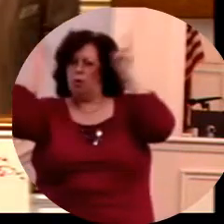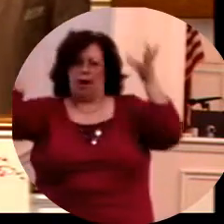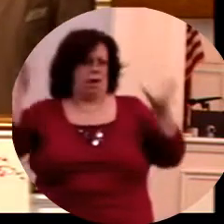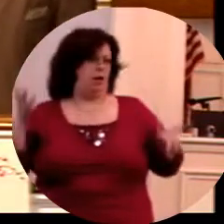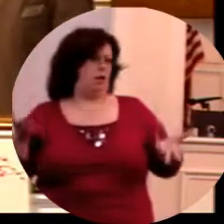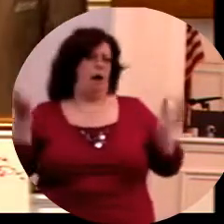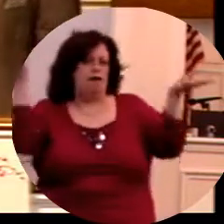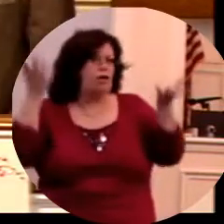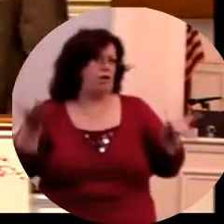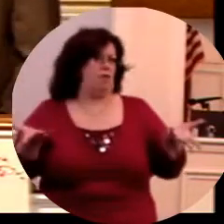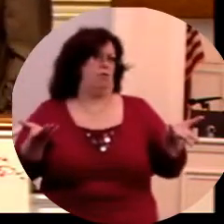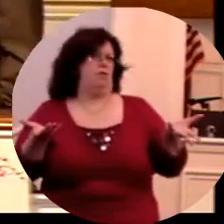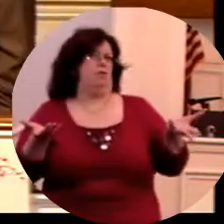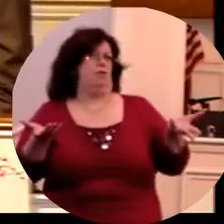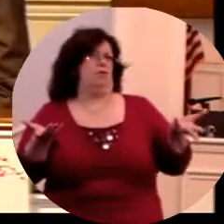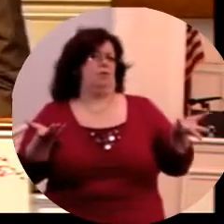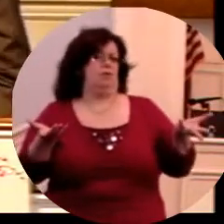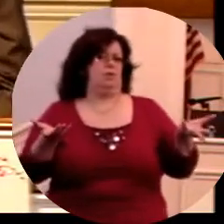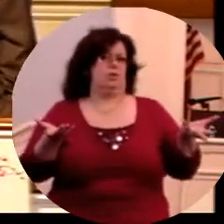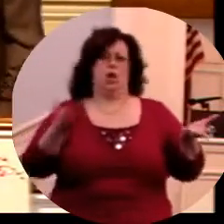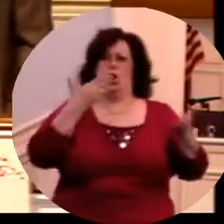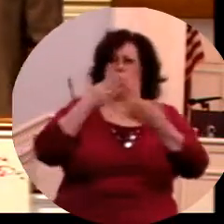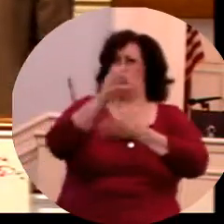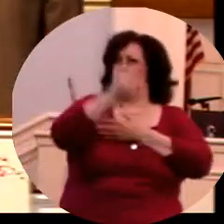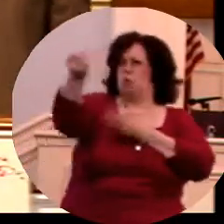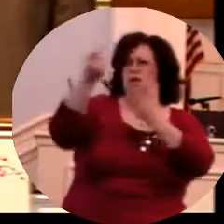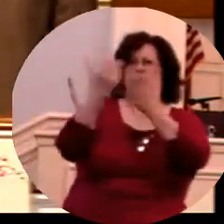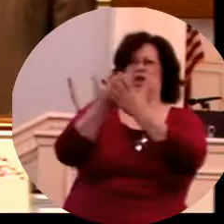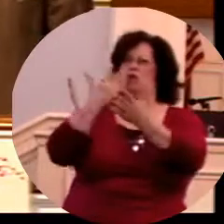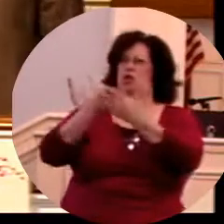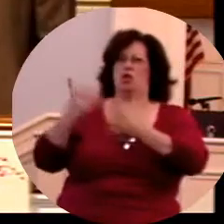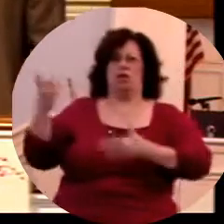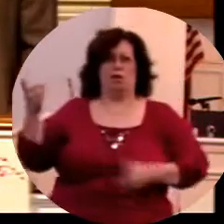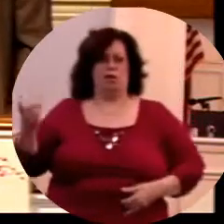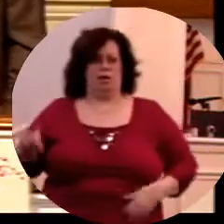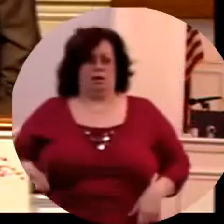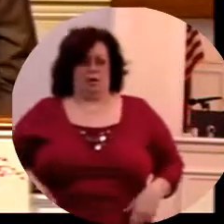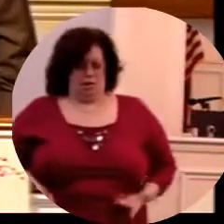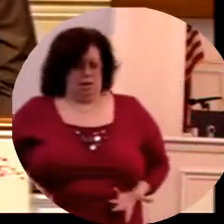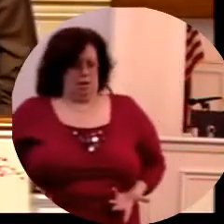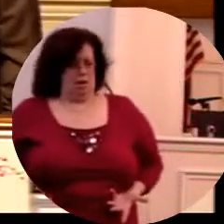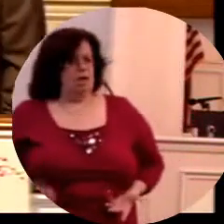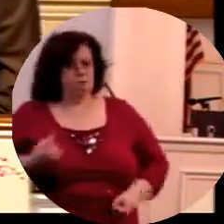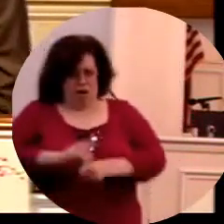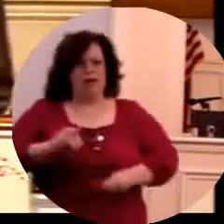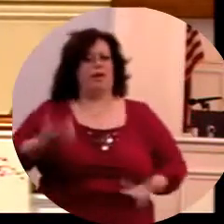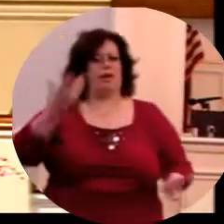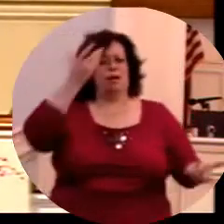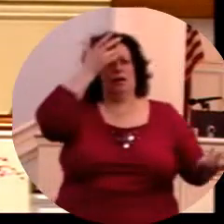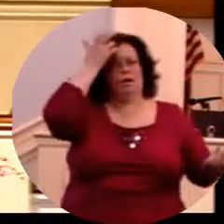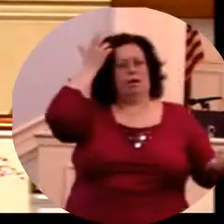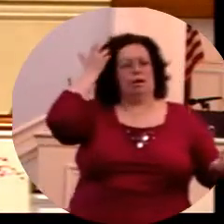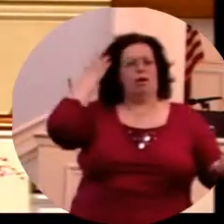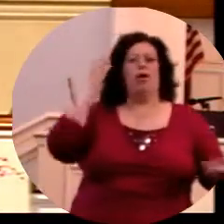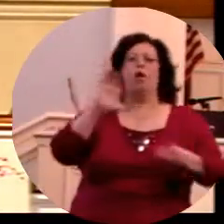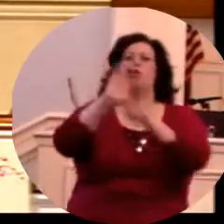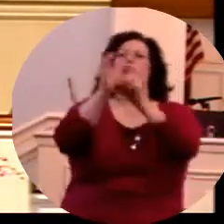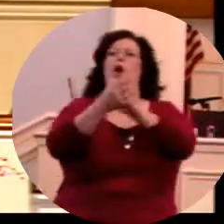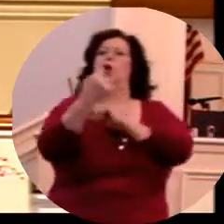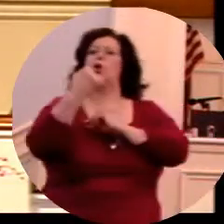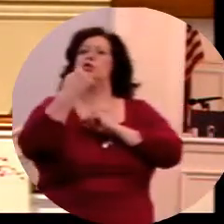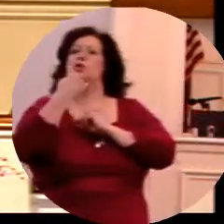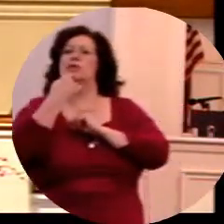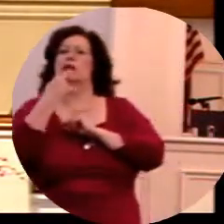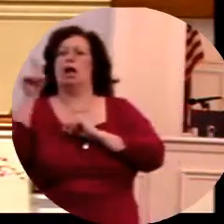Amen. That's wickedness. It's just wicked today. Hey, you know what? And our society